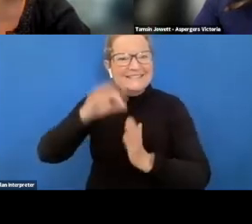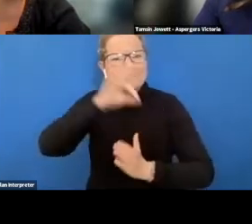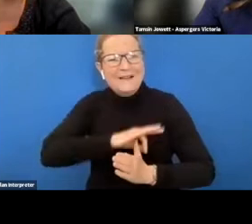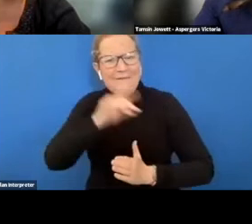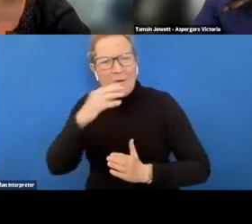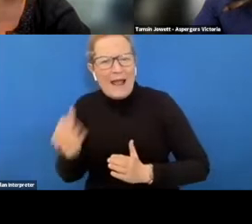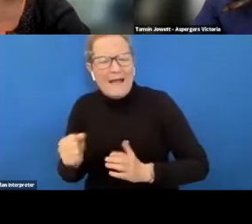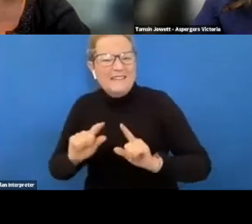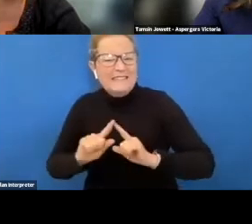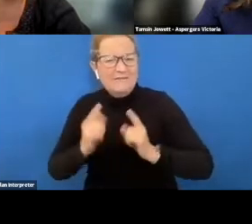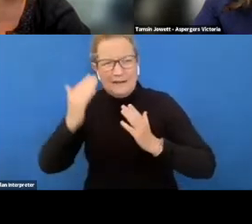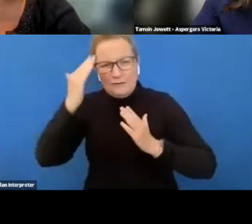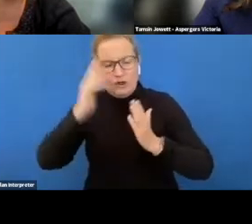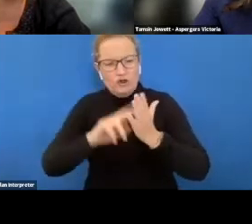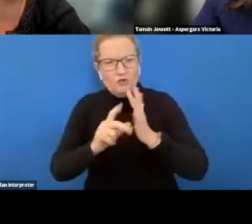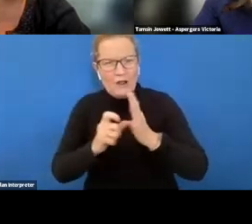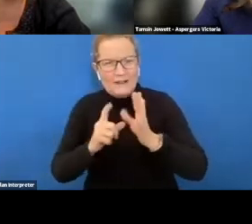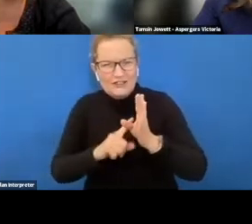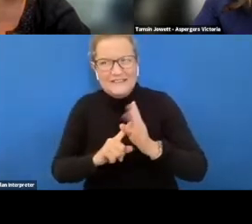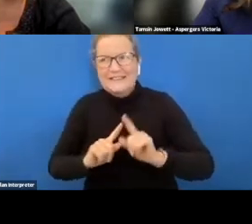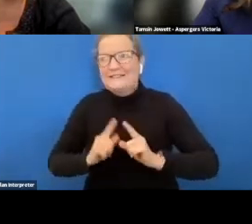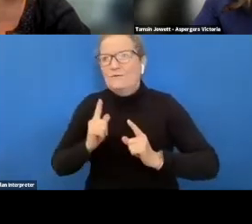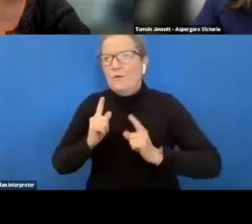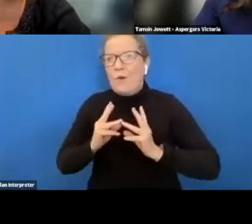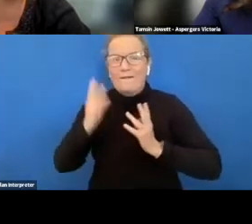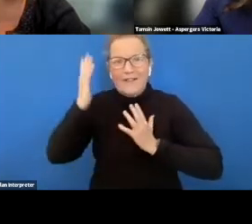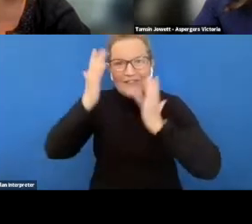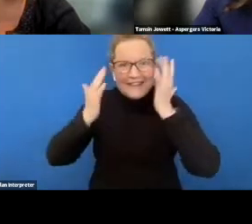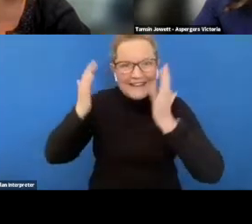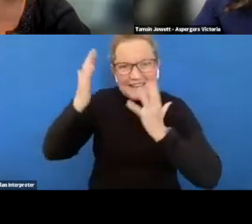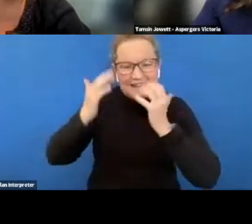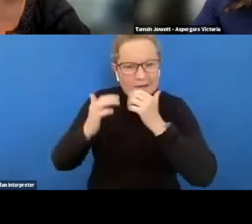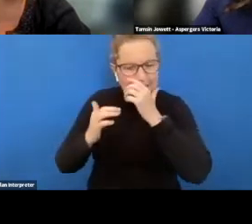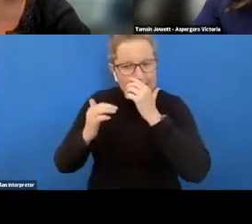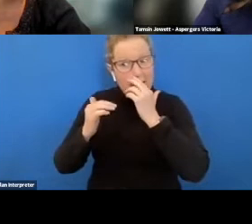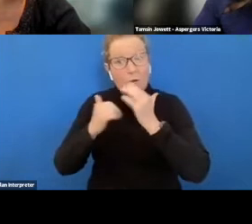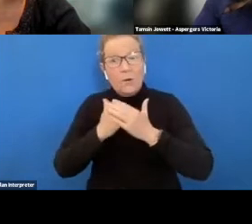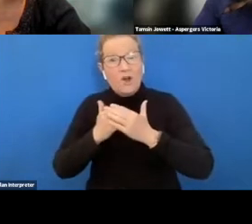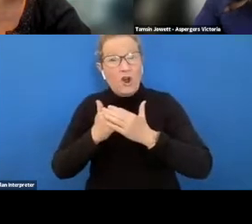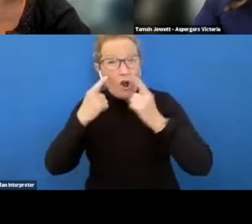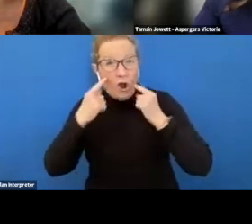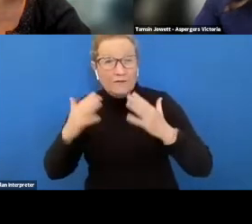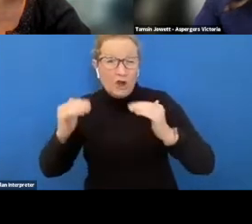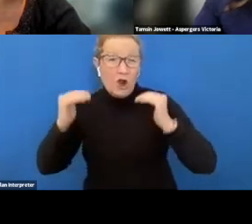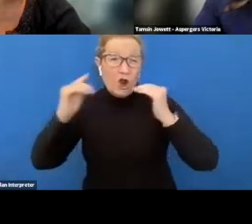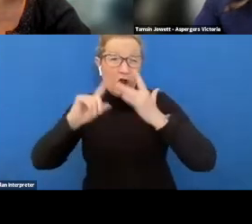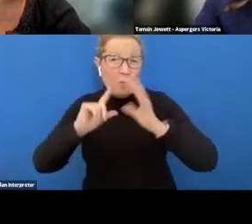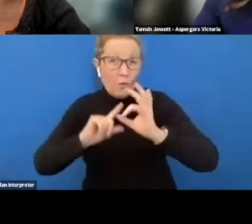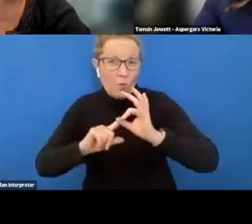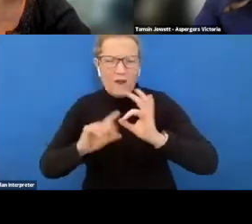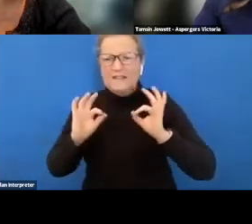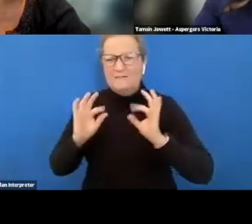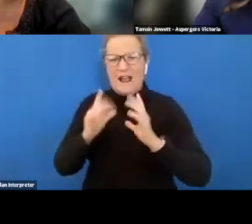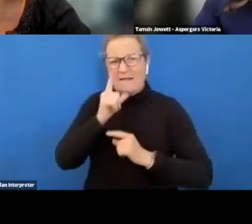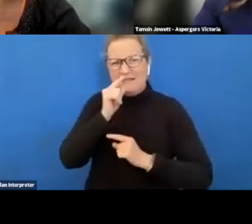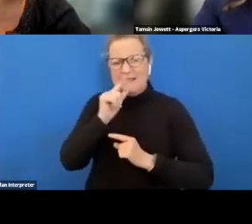neurology and a different thinking often with a high iq and specialist abilities but with